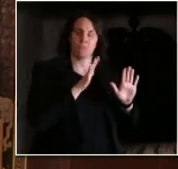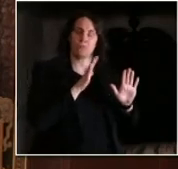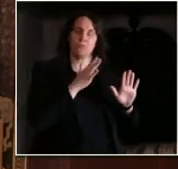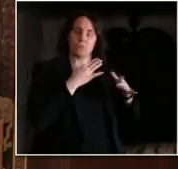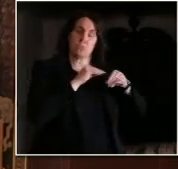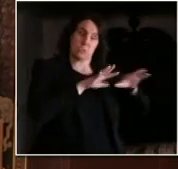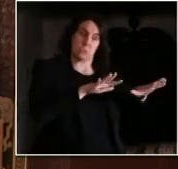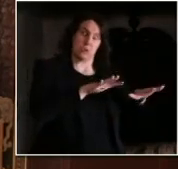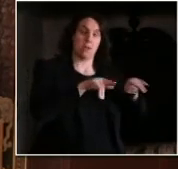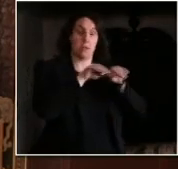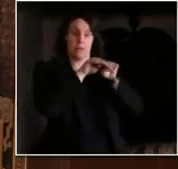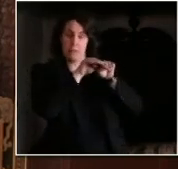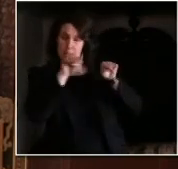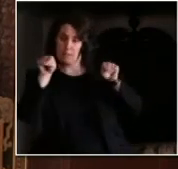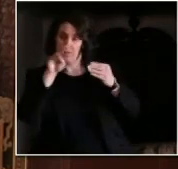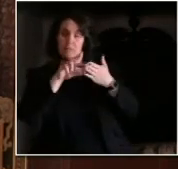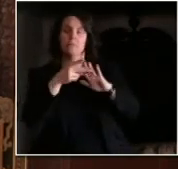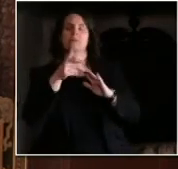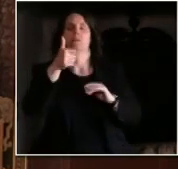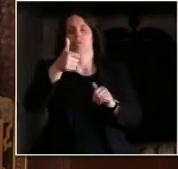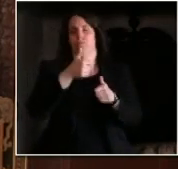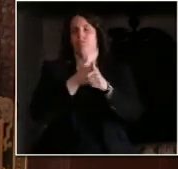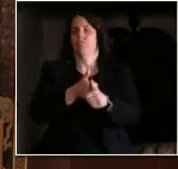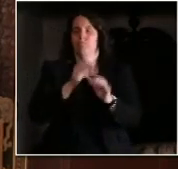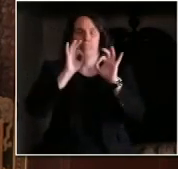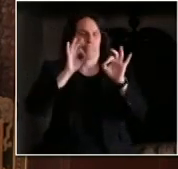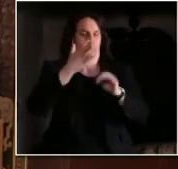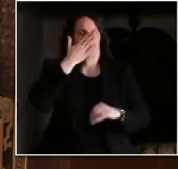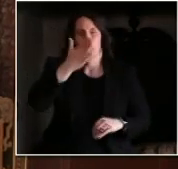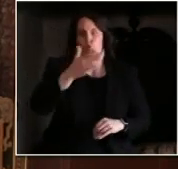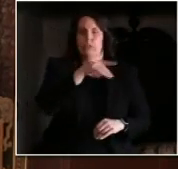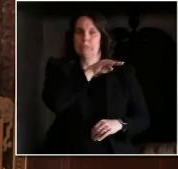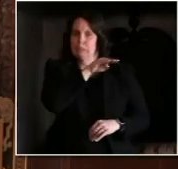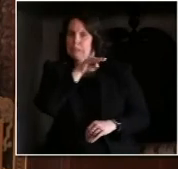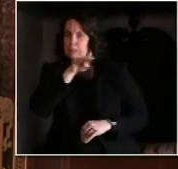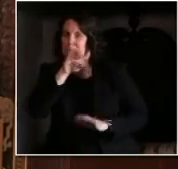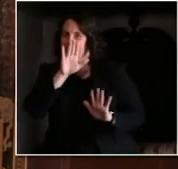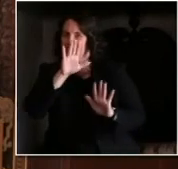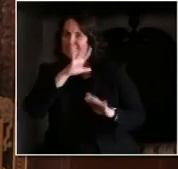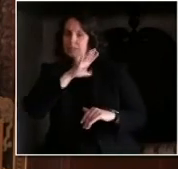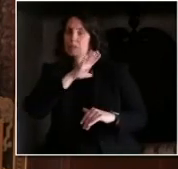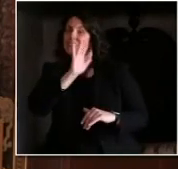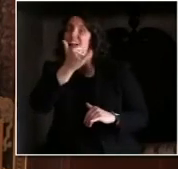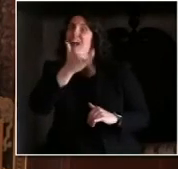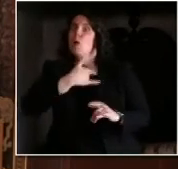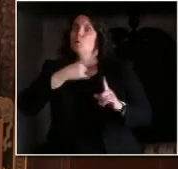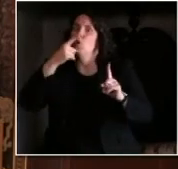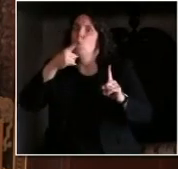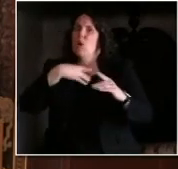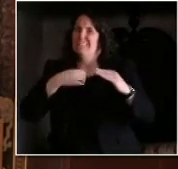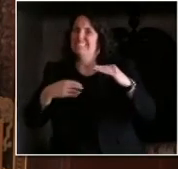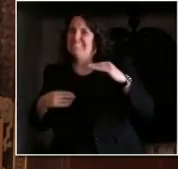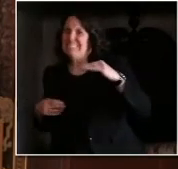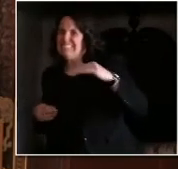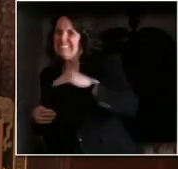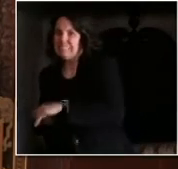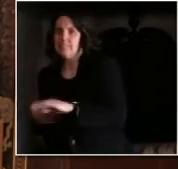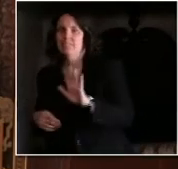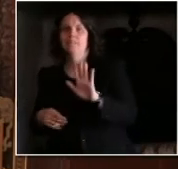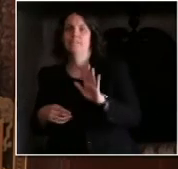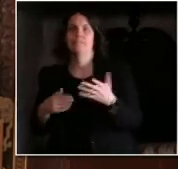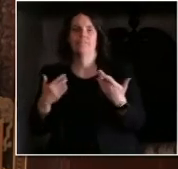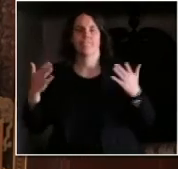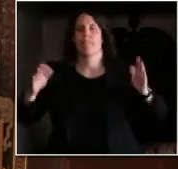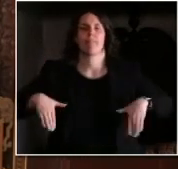that we start seeing fewer and fewer cases. But I don't think there's enough information in the last week or so to say that we're seeing a downward trend.